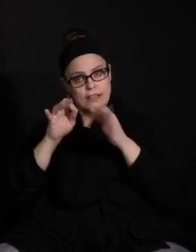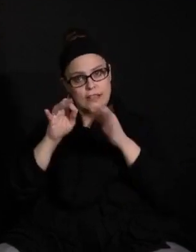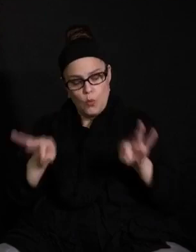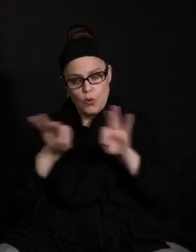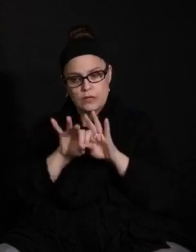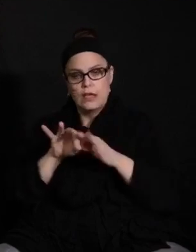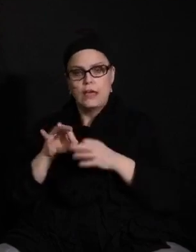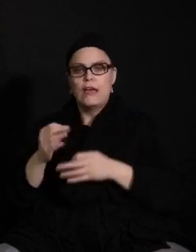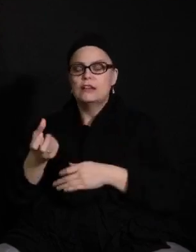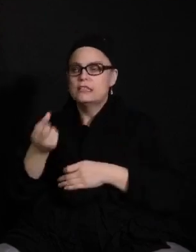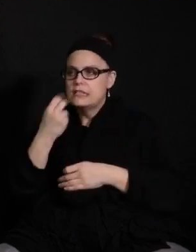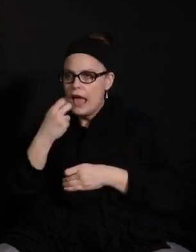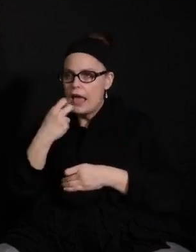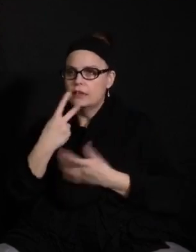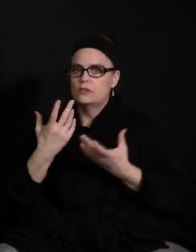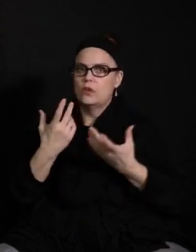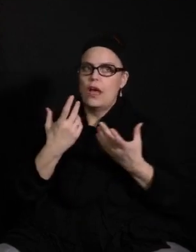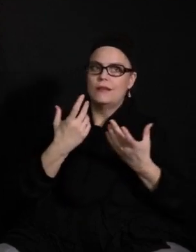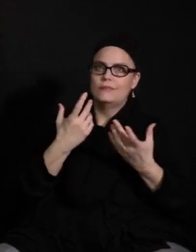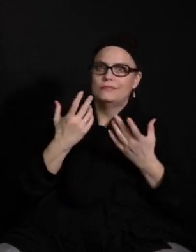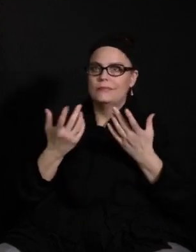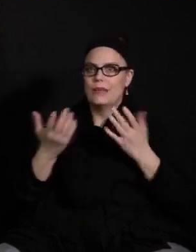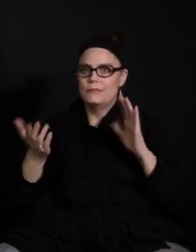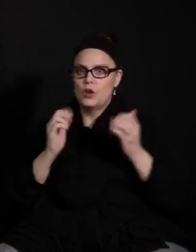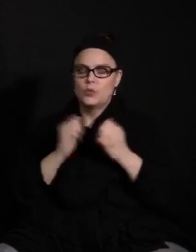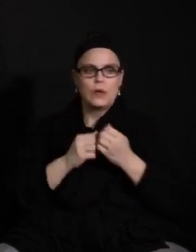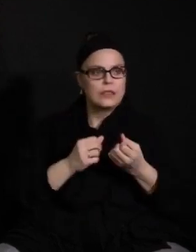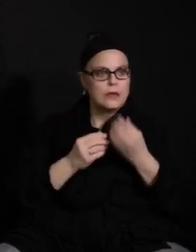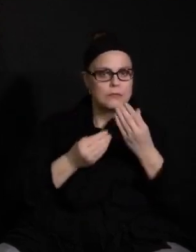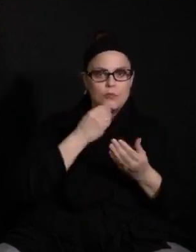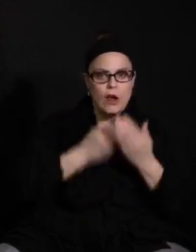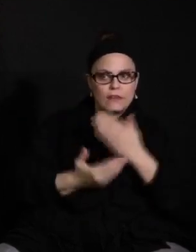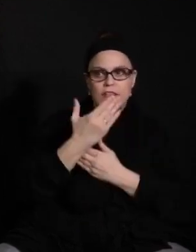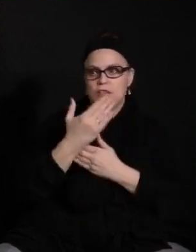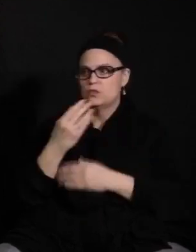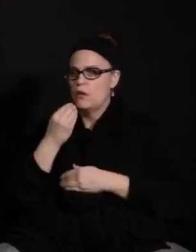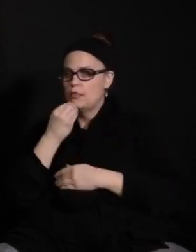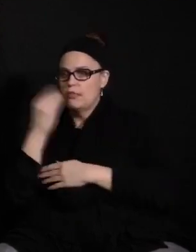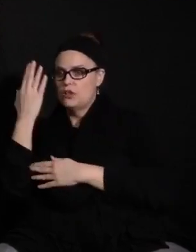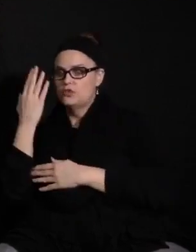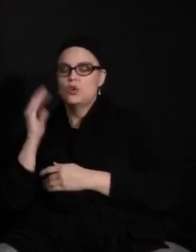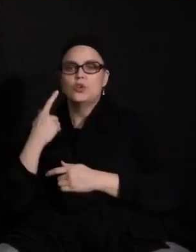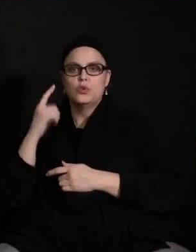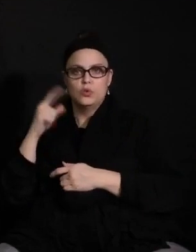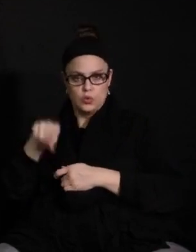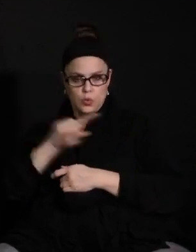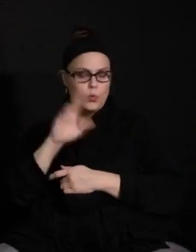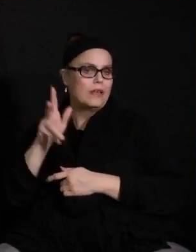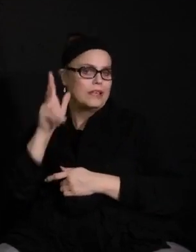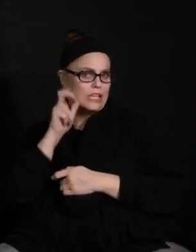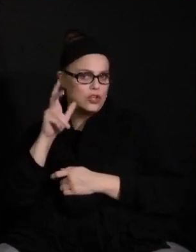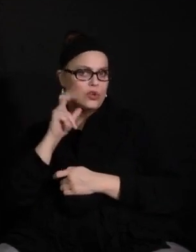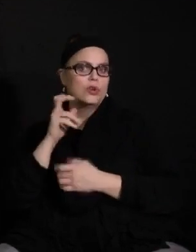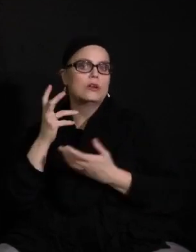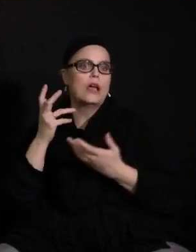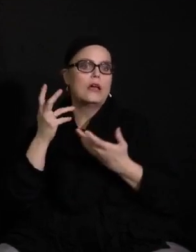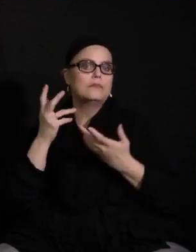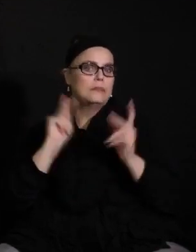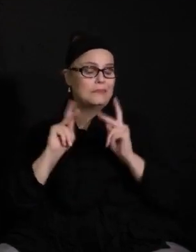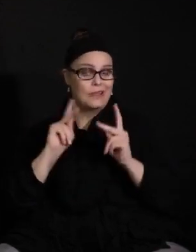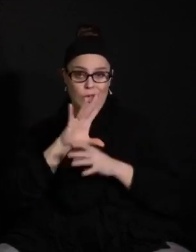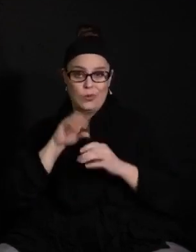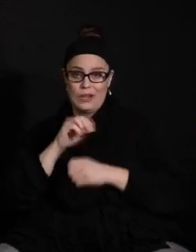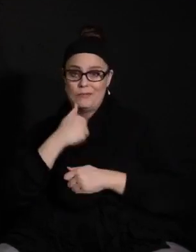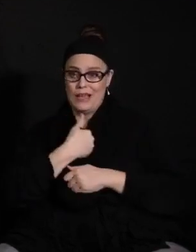when we're talking about snacks versus breakfast or lunch, you will often hear our nutrition team members, including myself, really